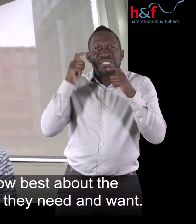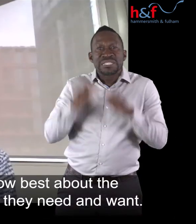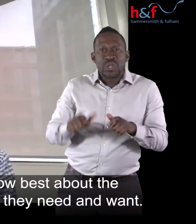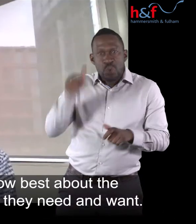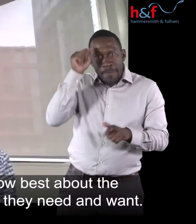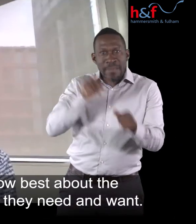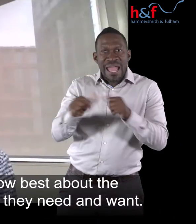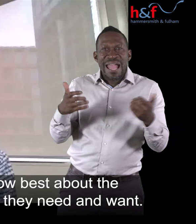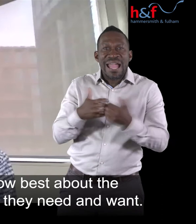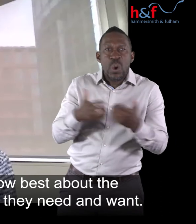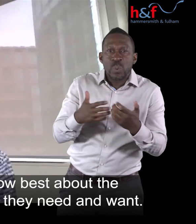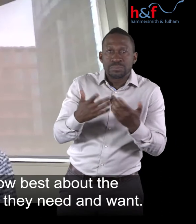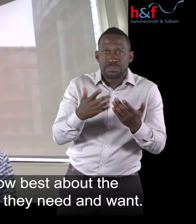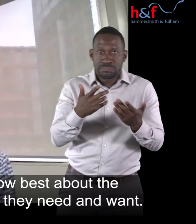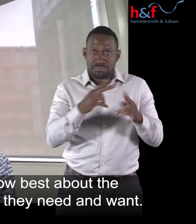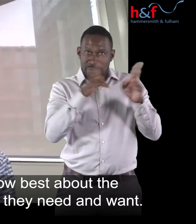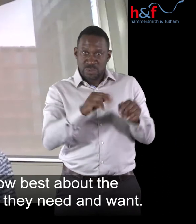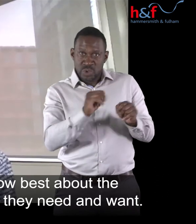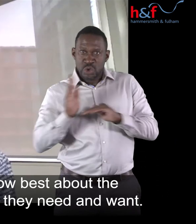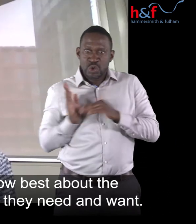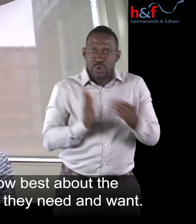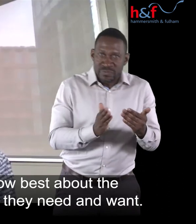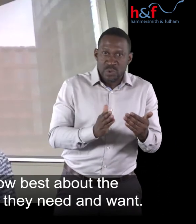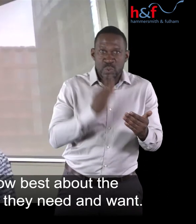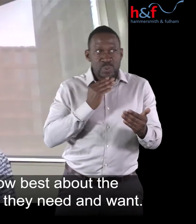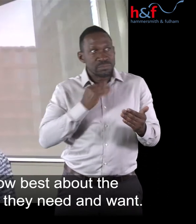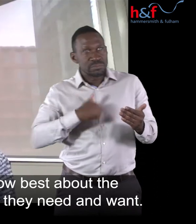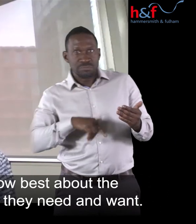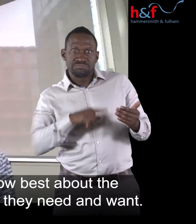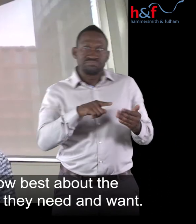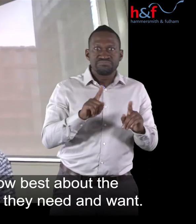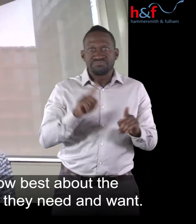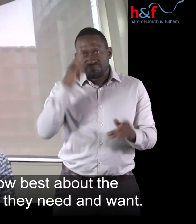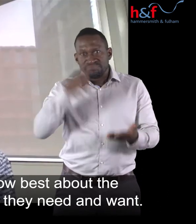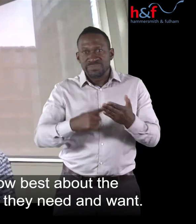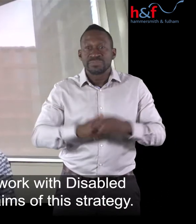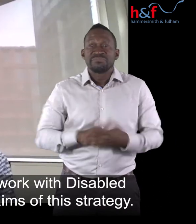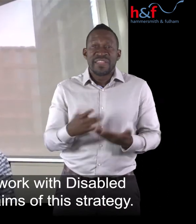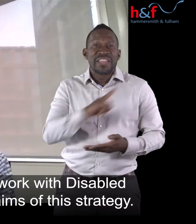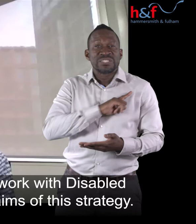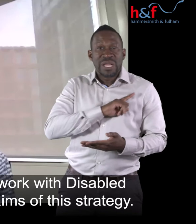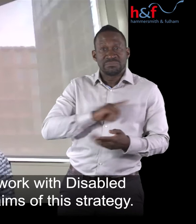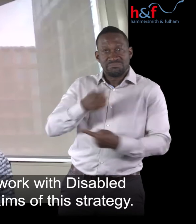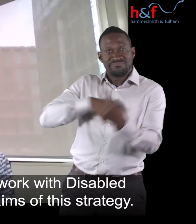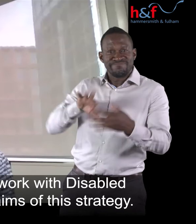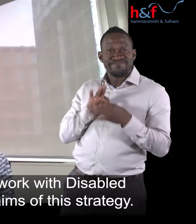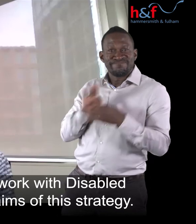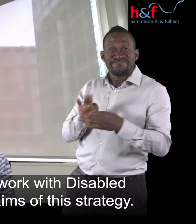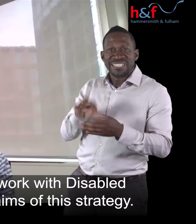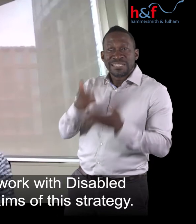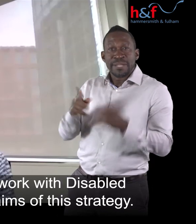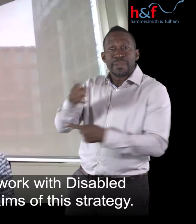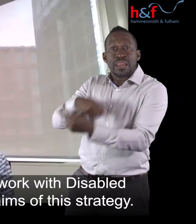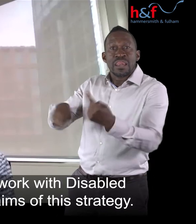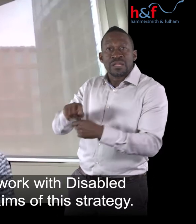Disabled residents know best about housing and services that they need and want. That's why we want to work with